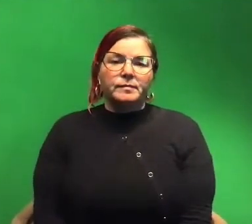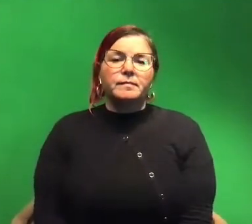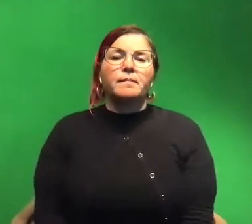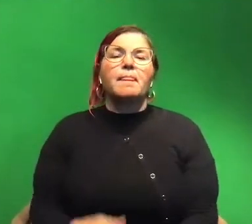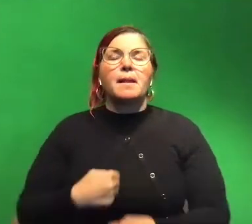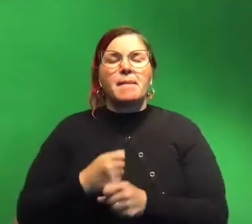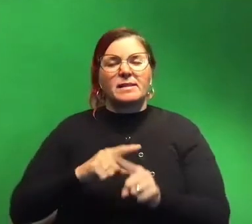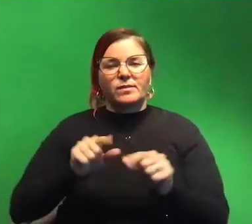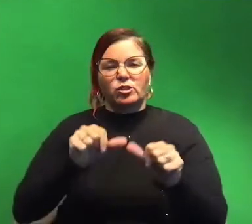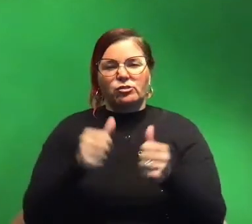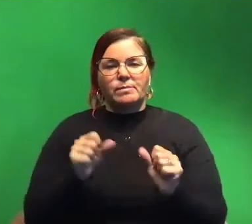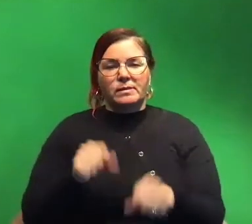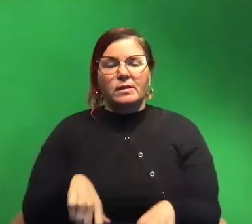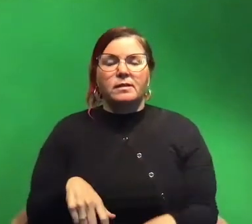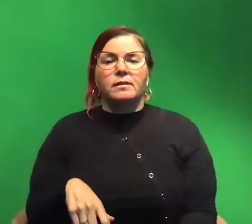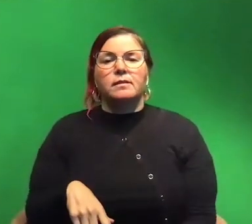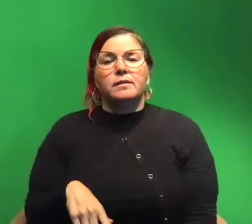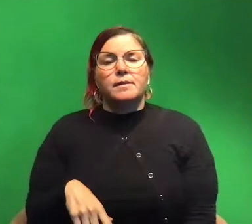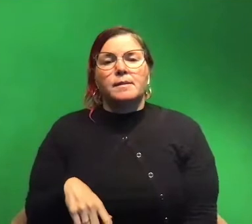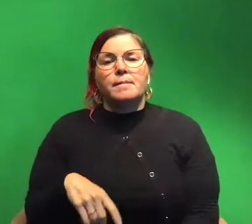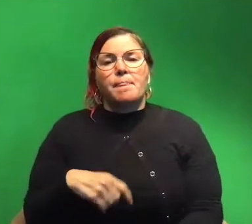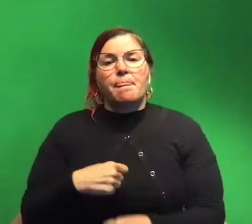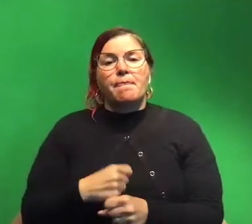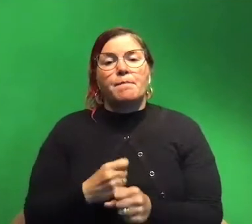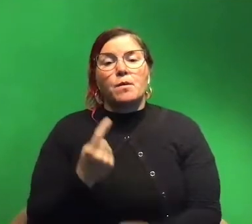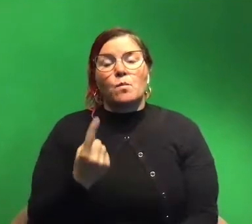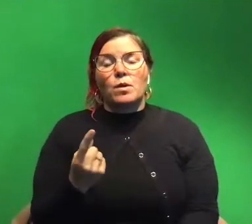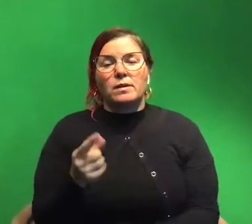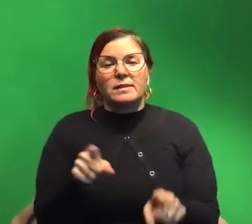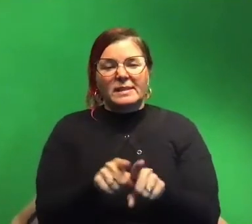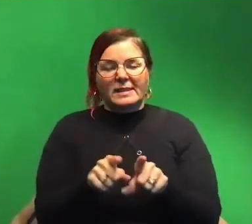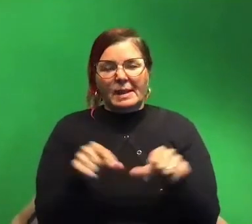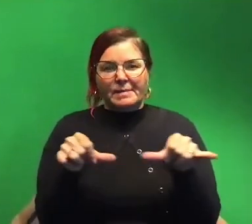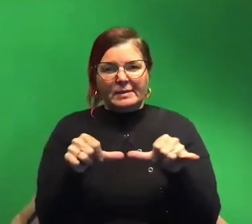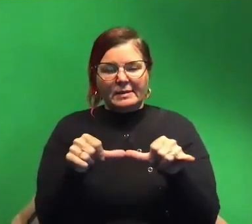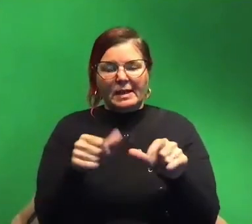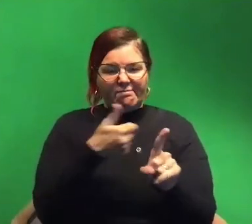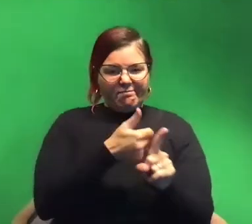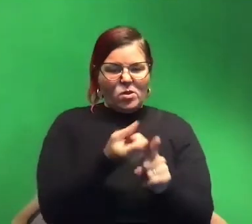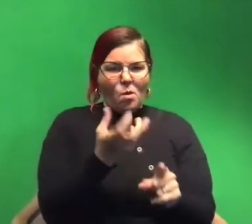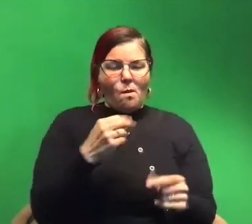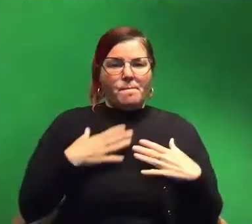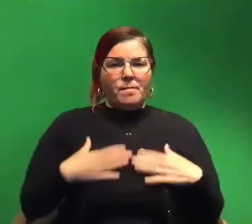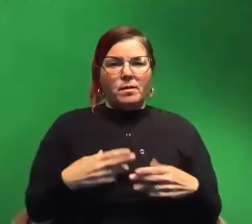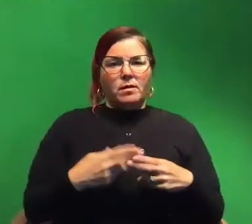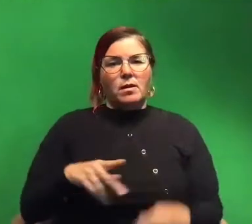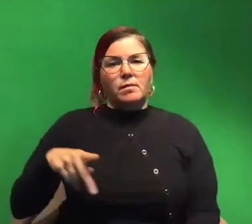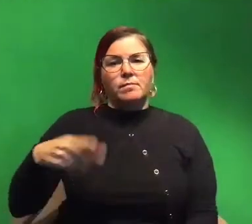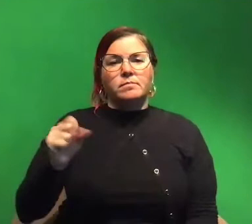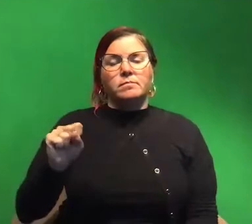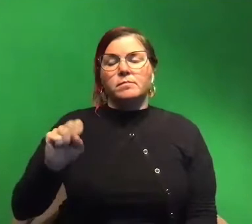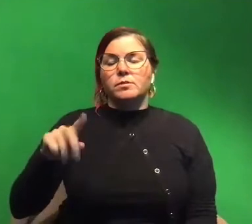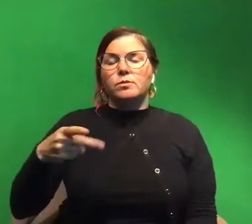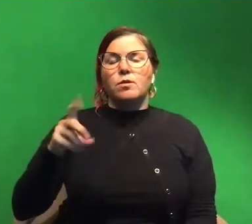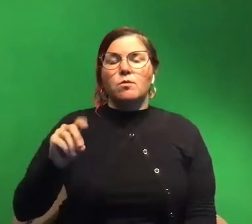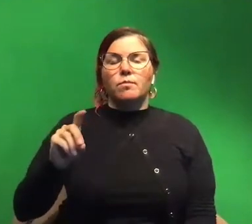shapes so they can do these like they can make ones that are about the same size as their own body and we call those pseudomorphs. So there's